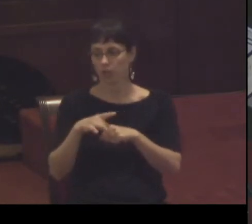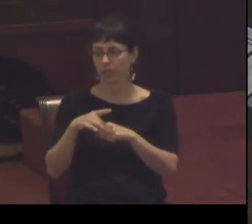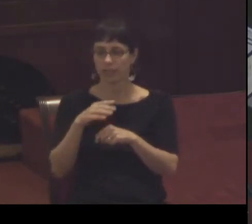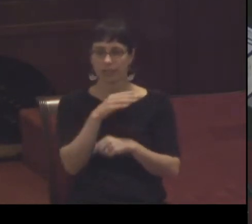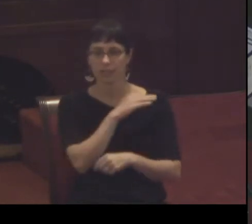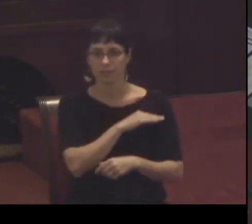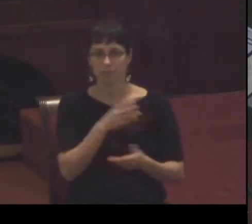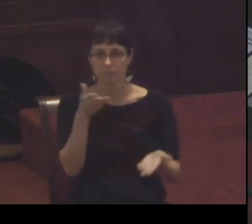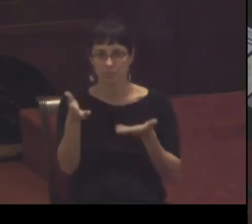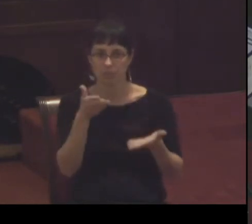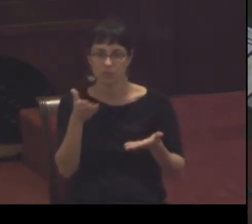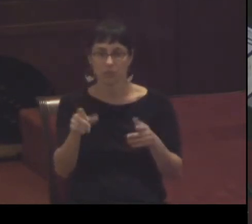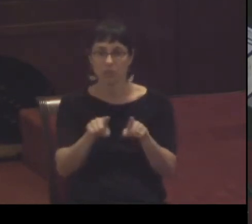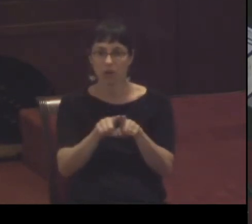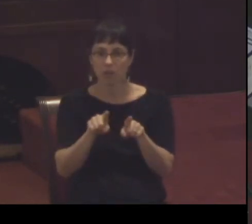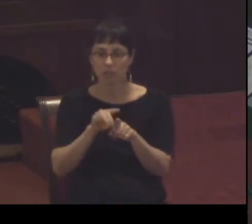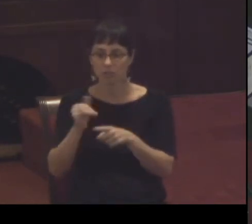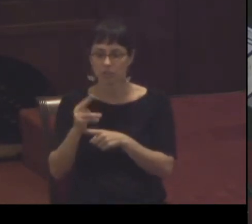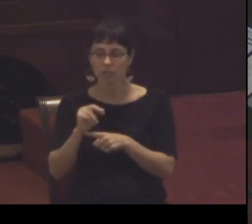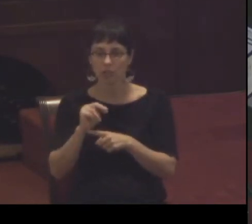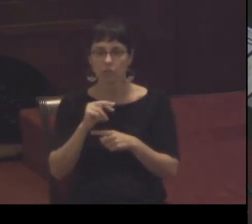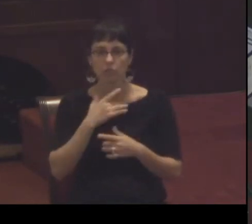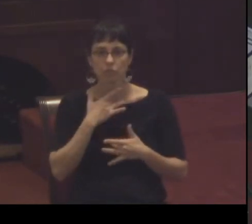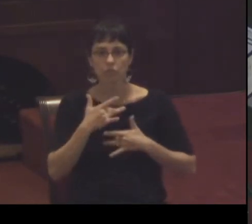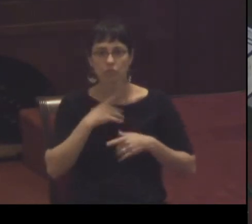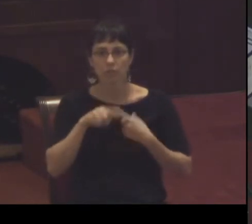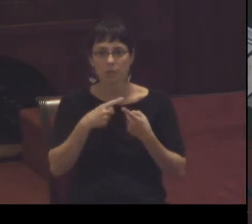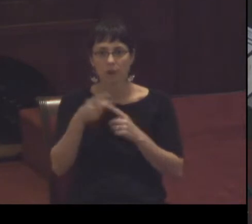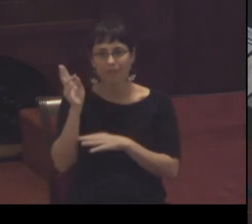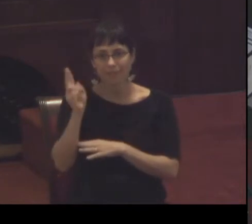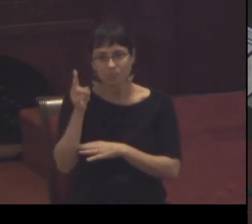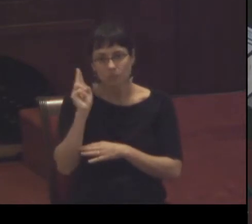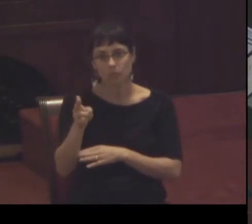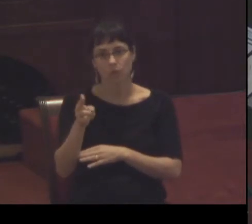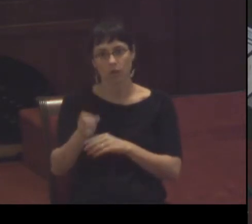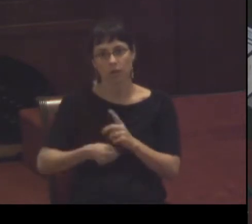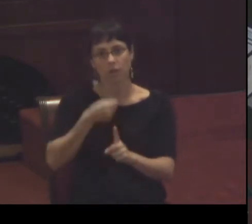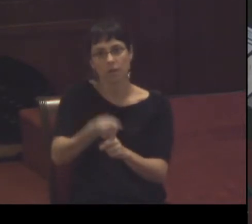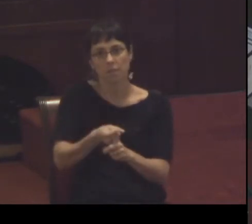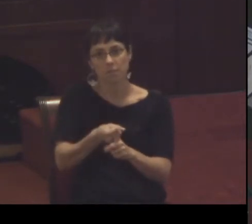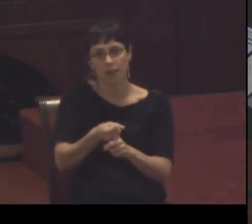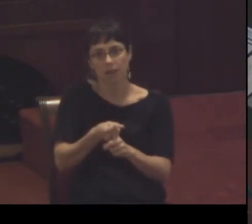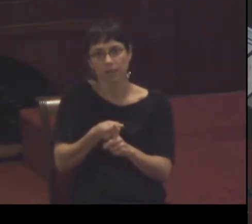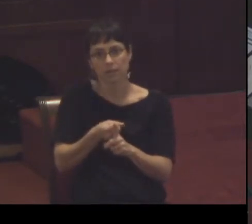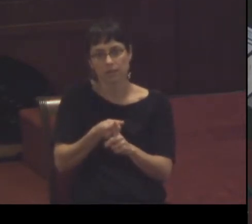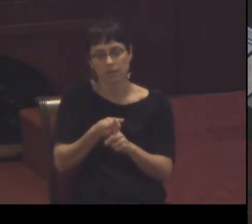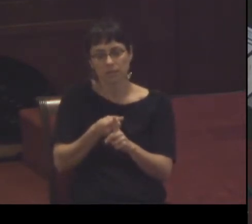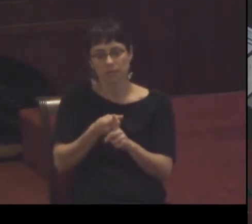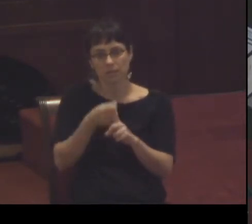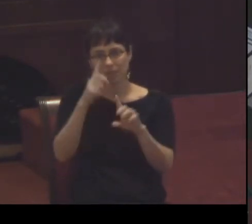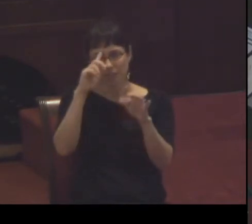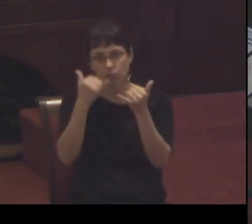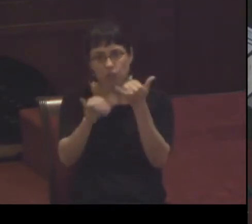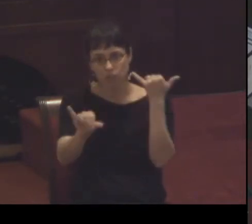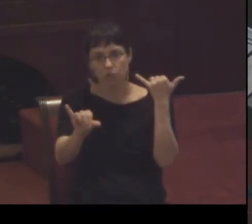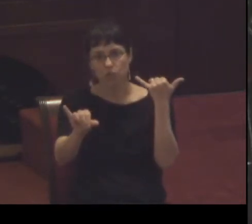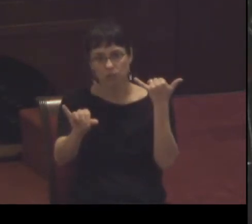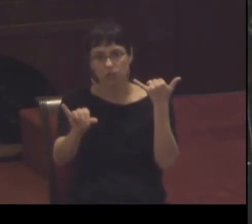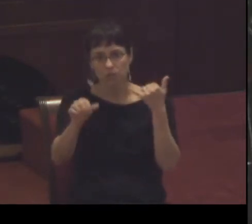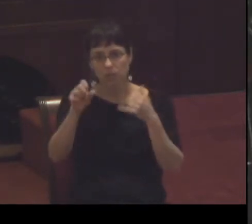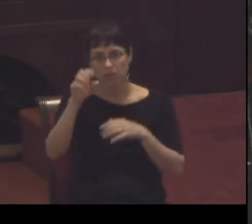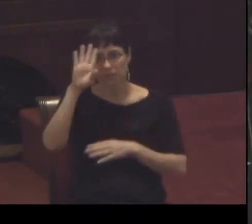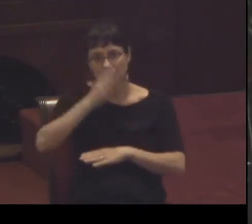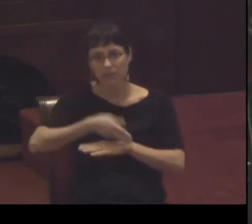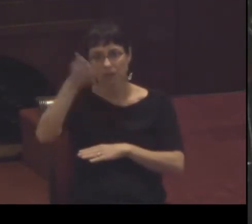historic significance the eternal transcendent importance of the son of God that came into time and